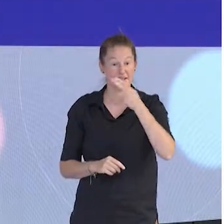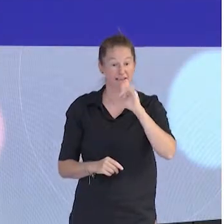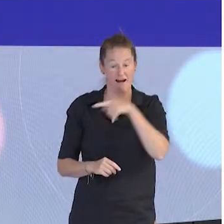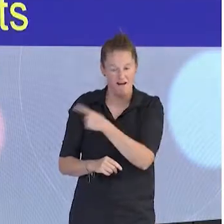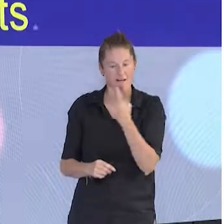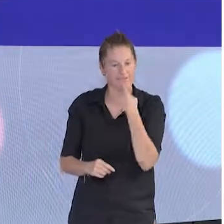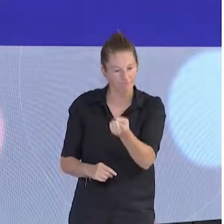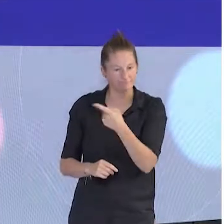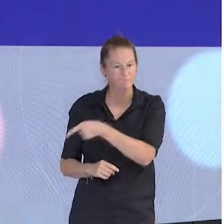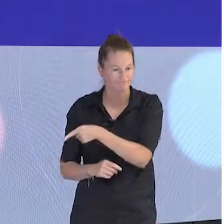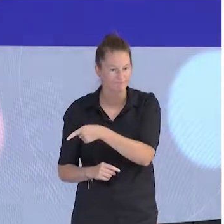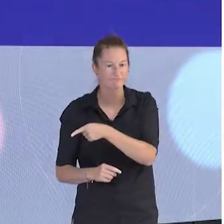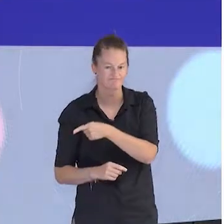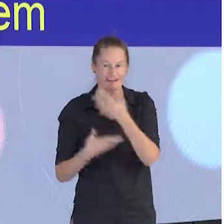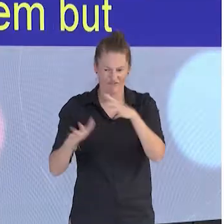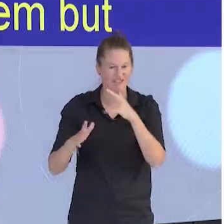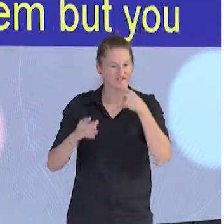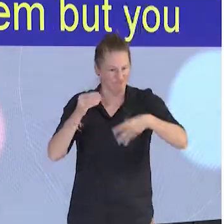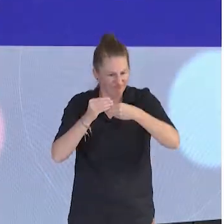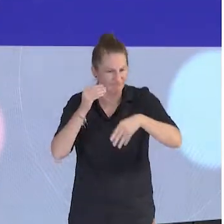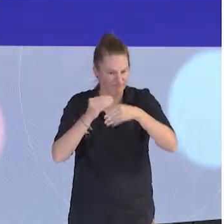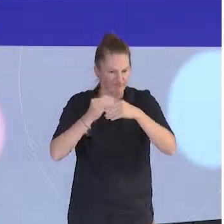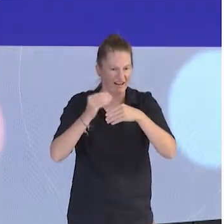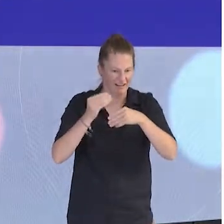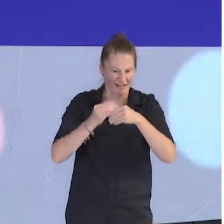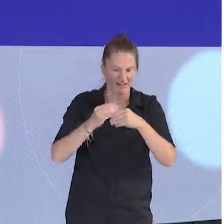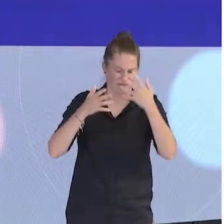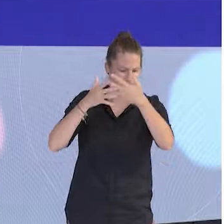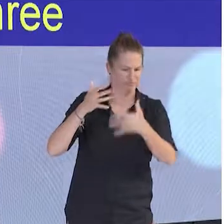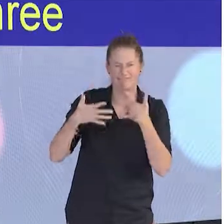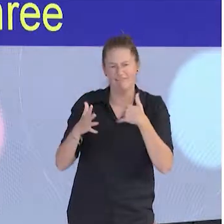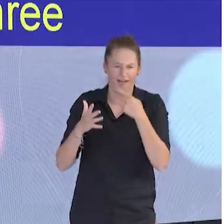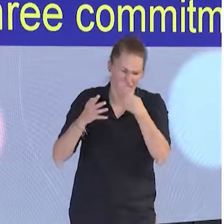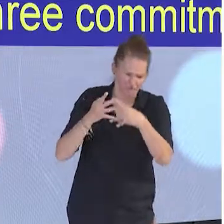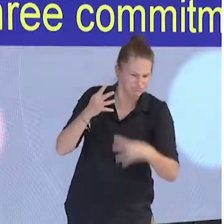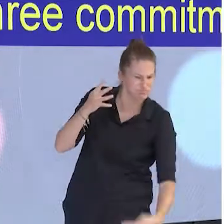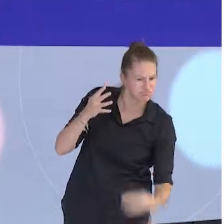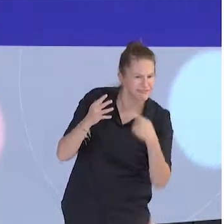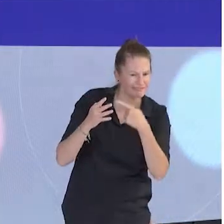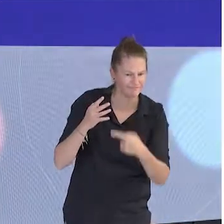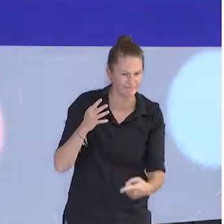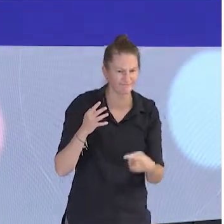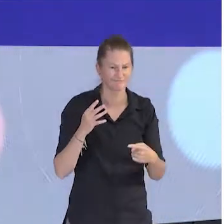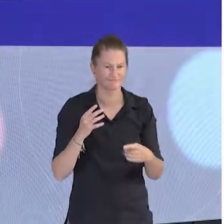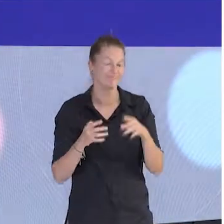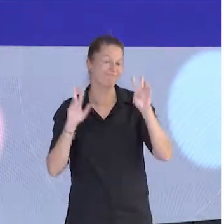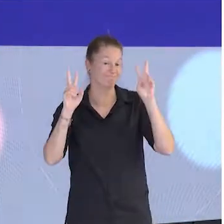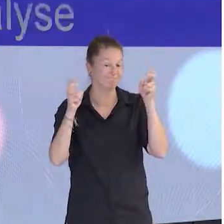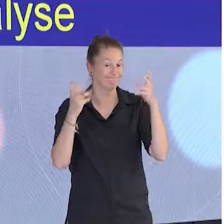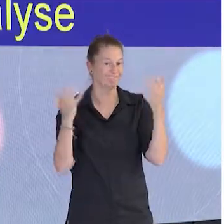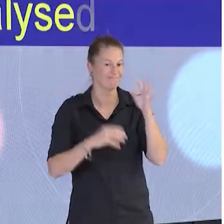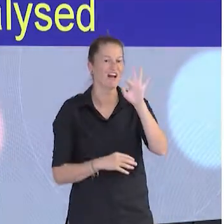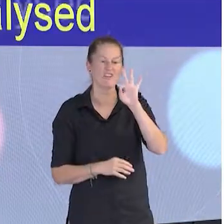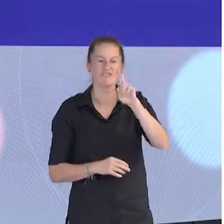analyze them, but you already gave us the three commitments that FRA had kind of analyzed and summarized.